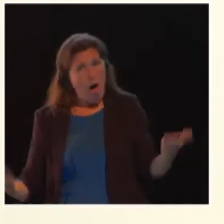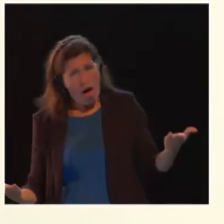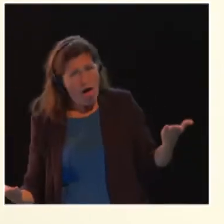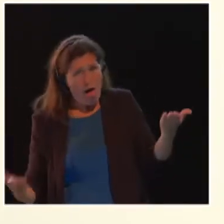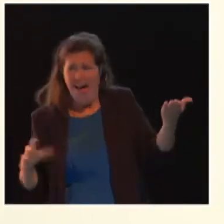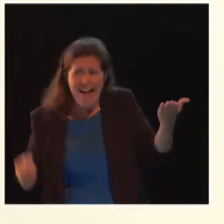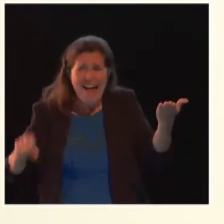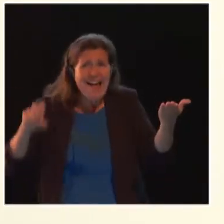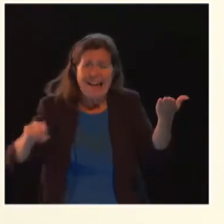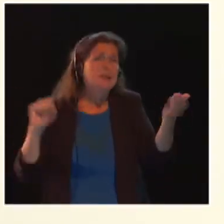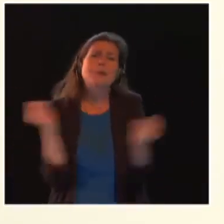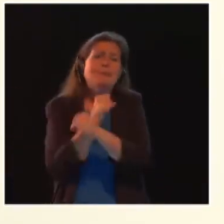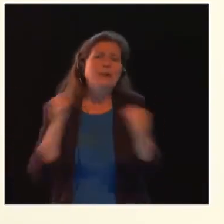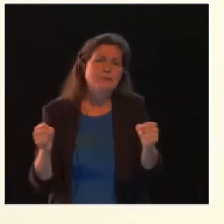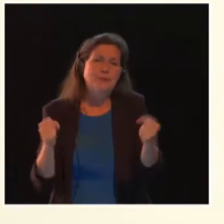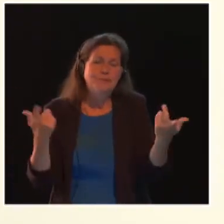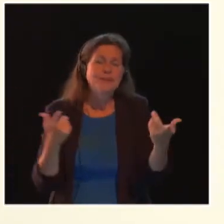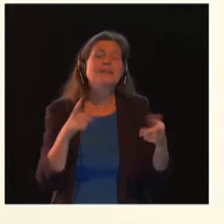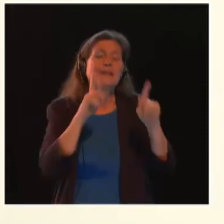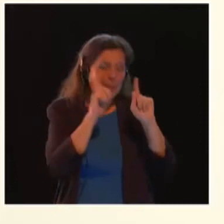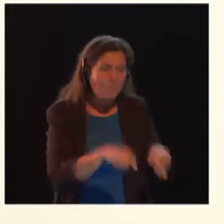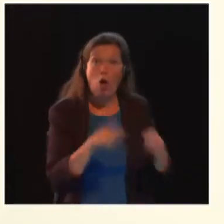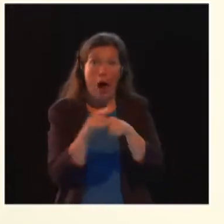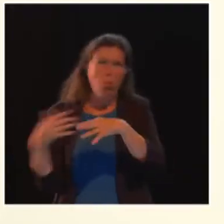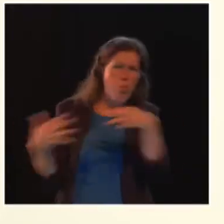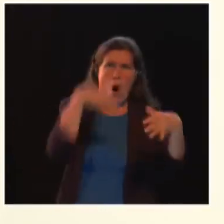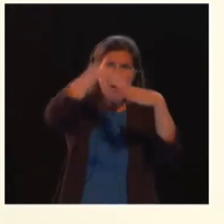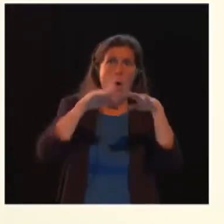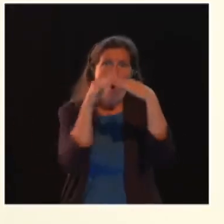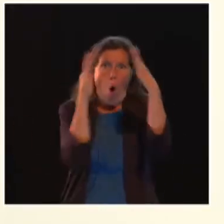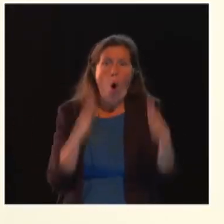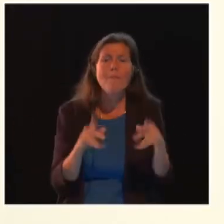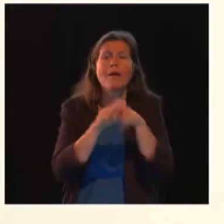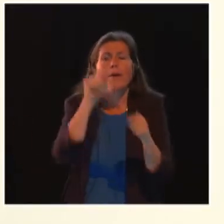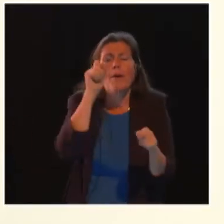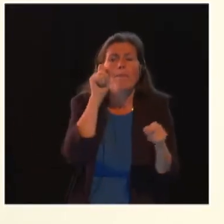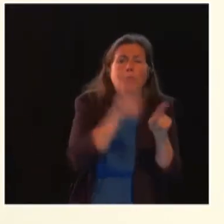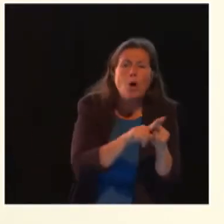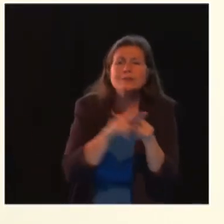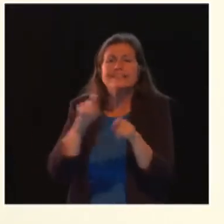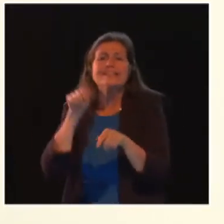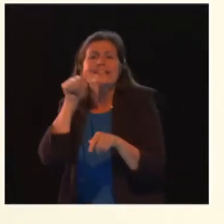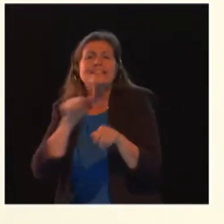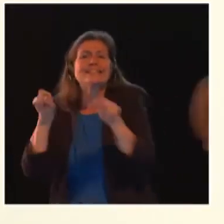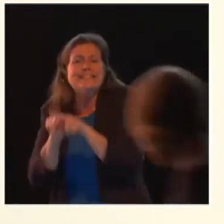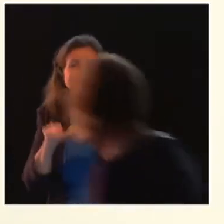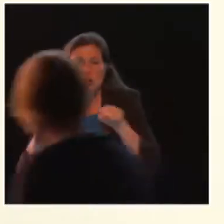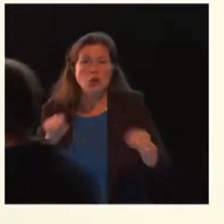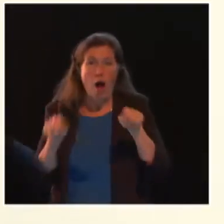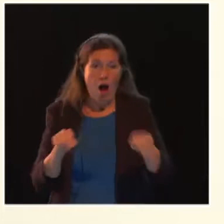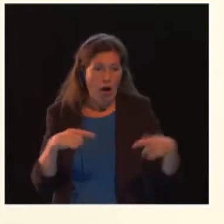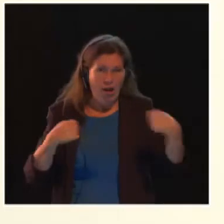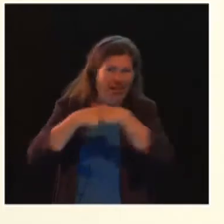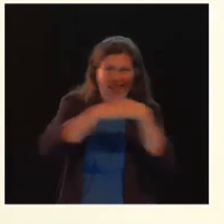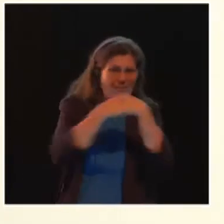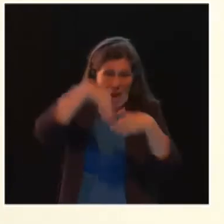homes? Is gender going to be, you know, sons and daughters, brothers and sisters can fight? Fight. Husbands and wives are also fighting. So are